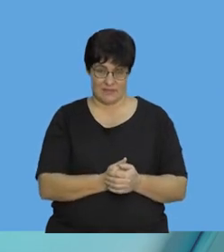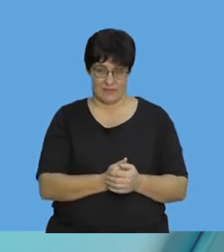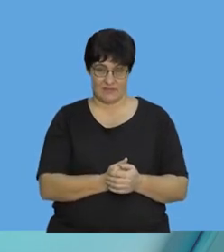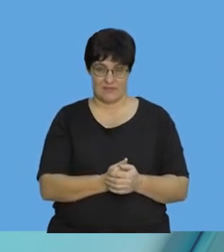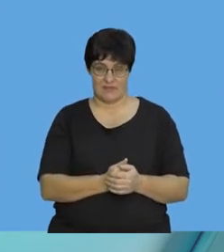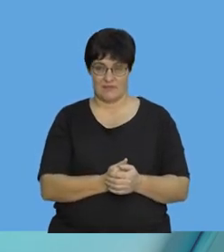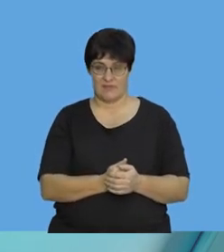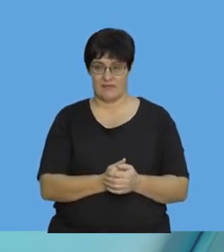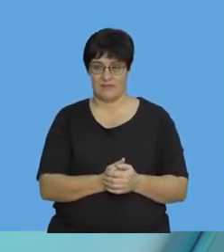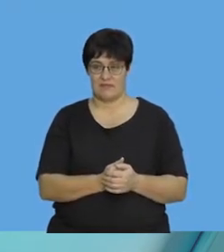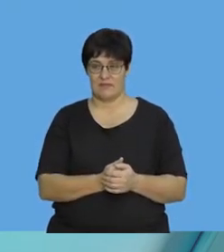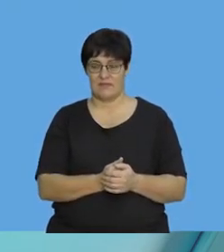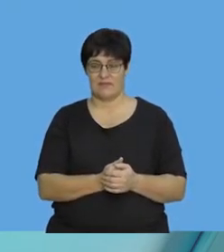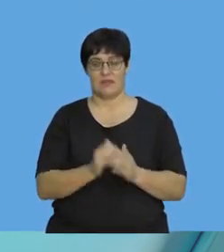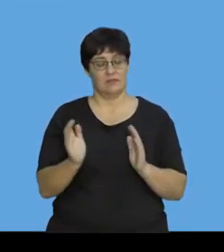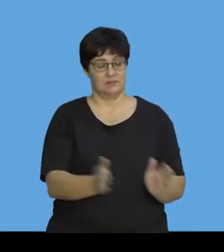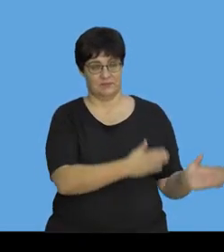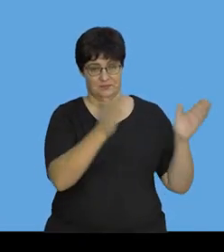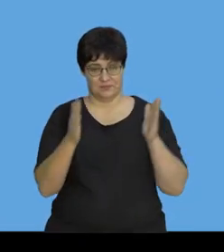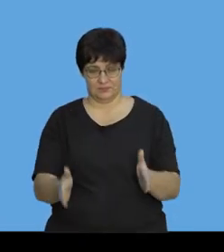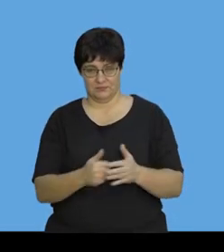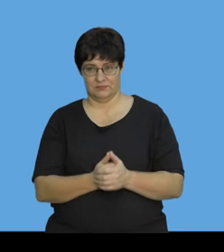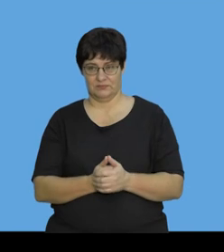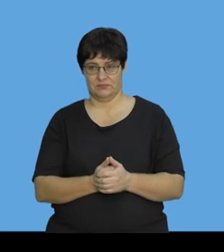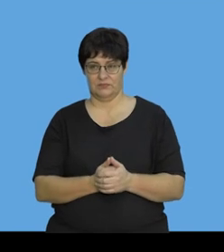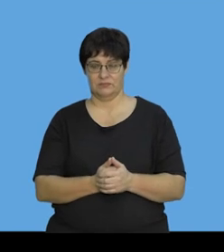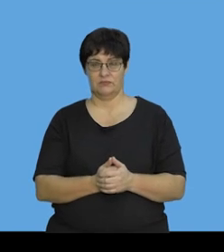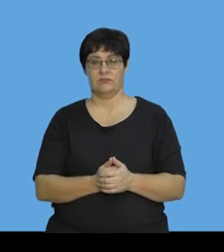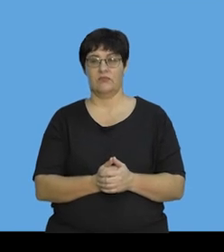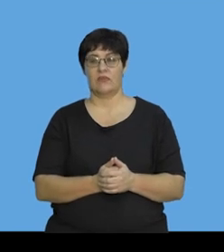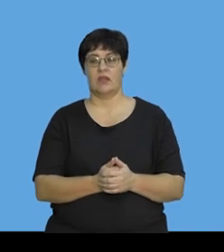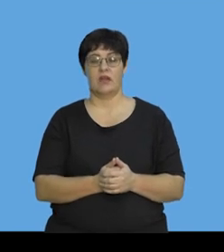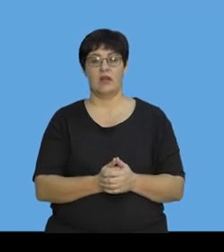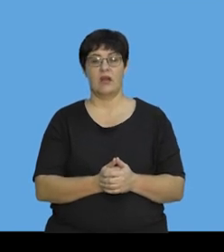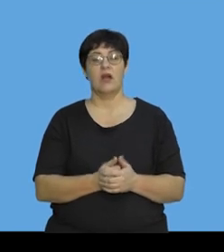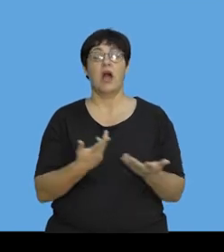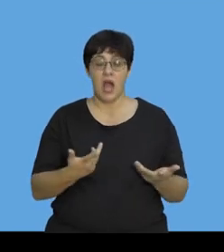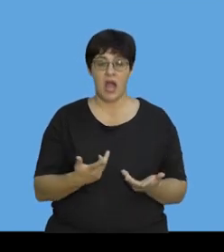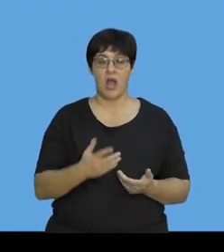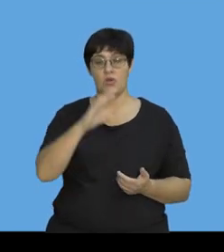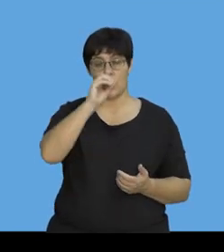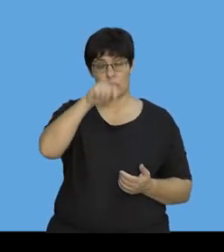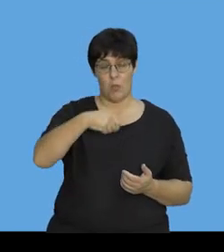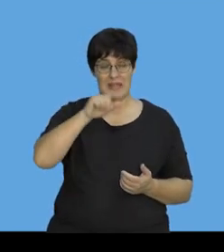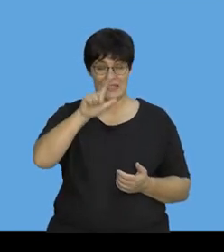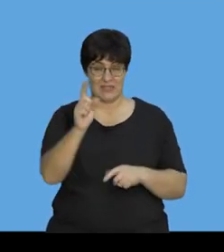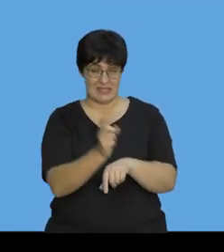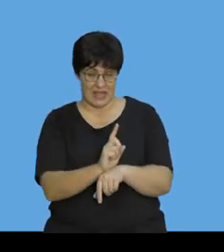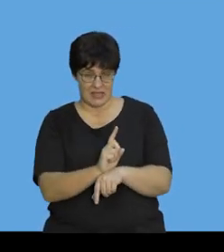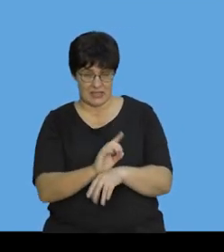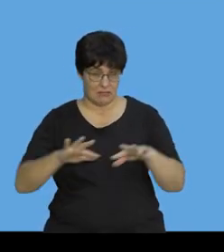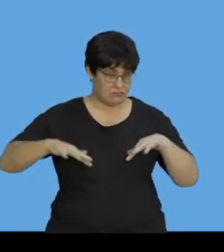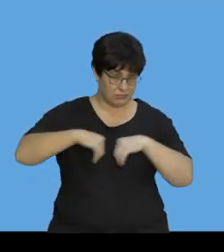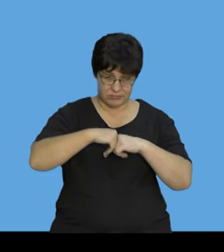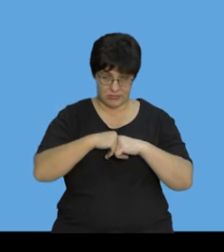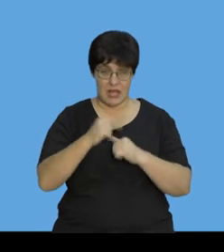answers. Okay? So, next question. If the collision lasts 0.7